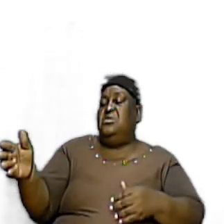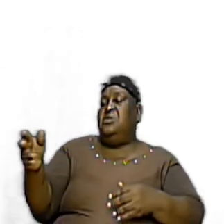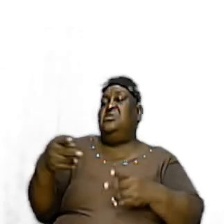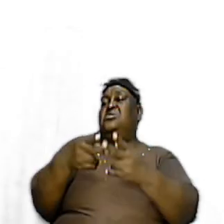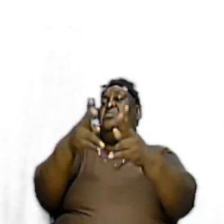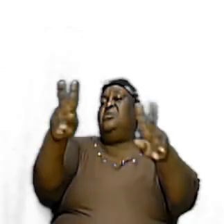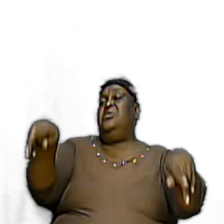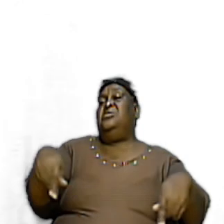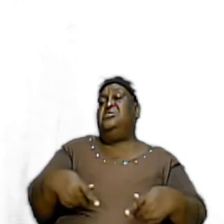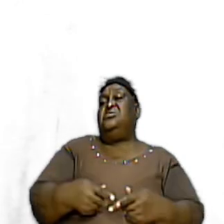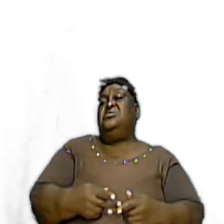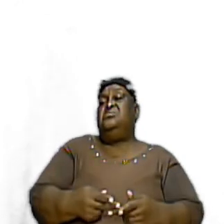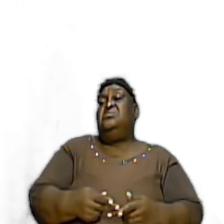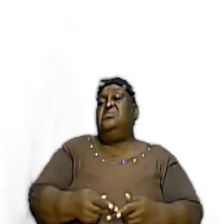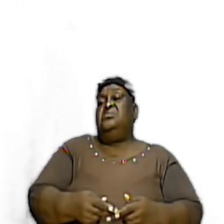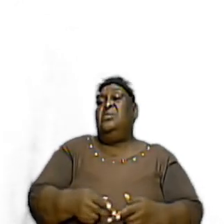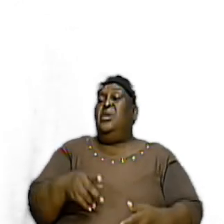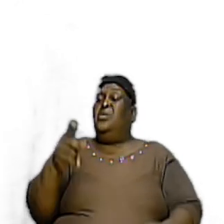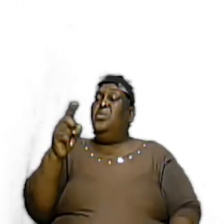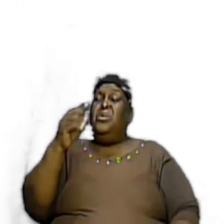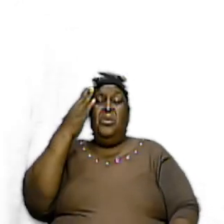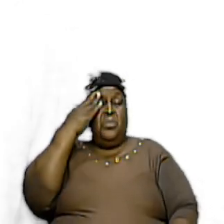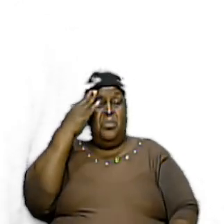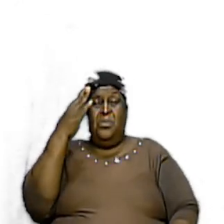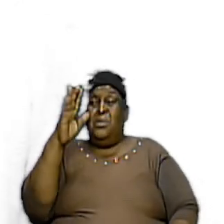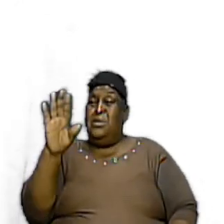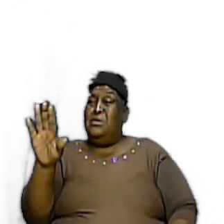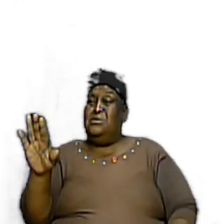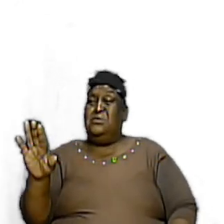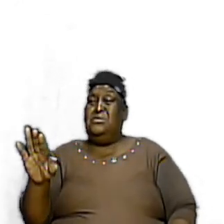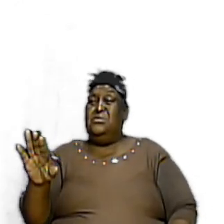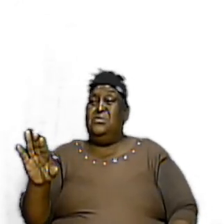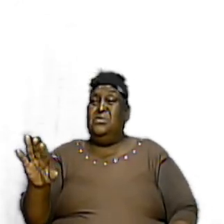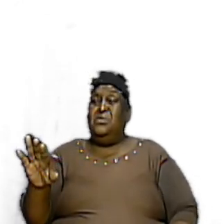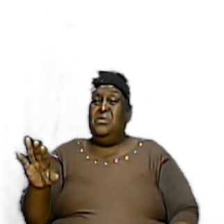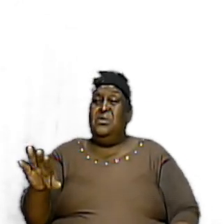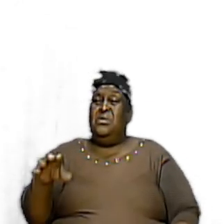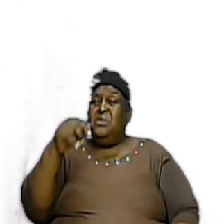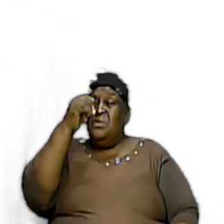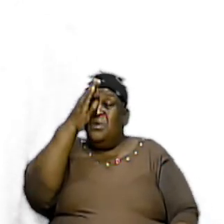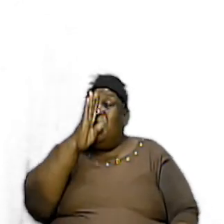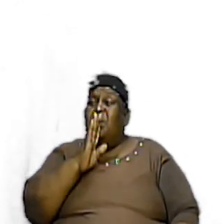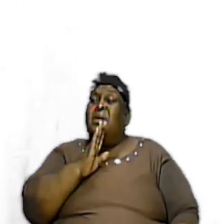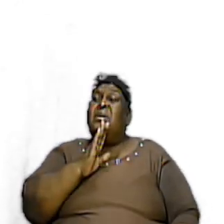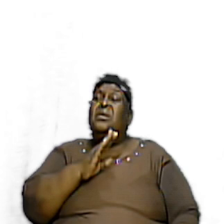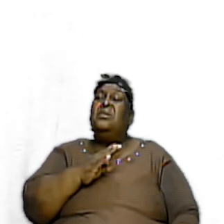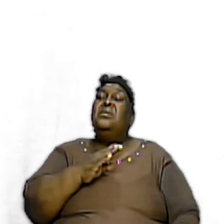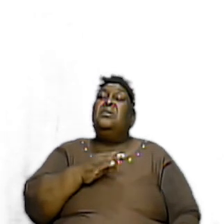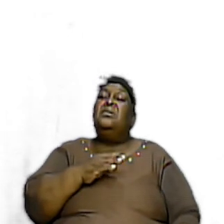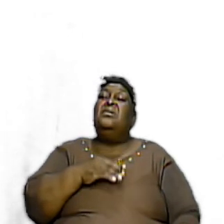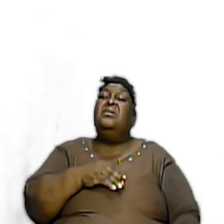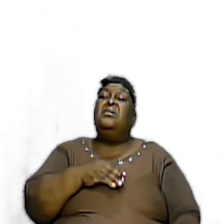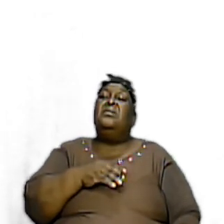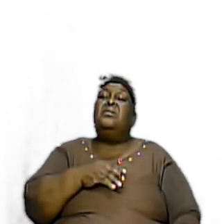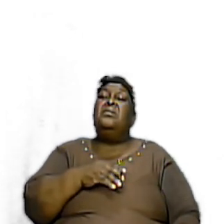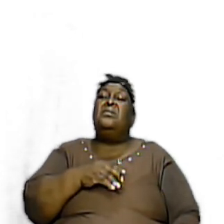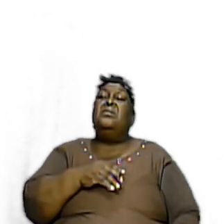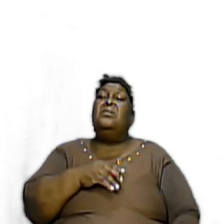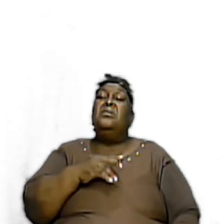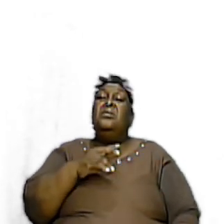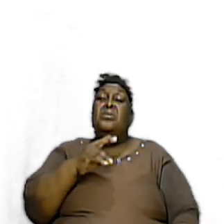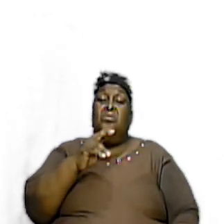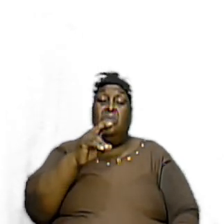and whereas we cannot understand one thing we know is that God Almighty does not do